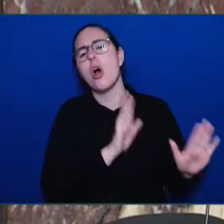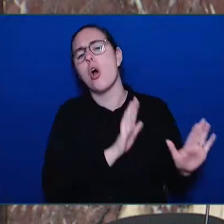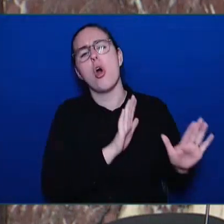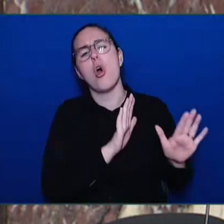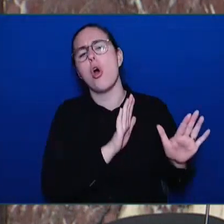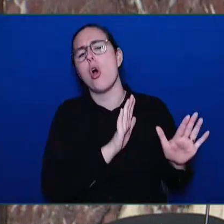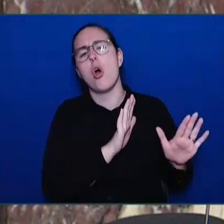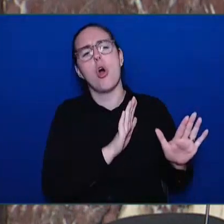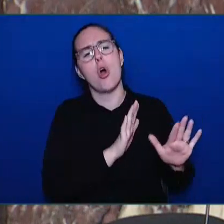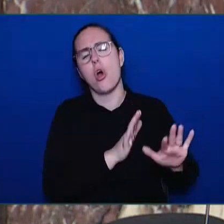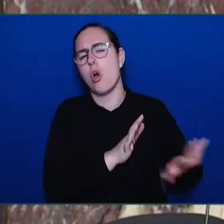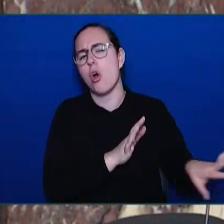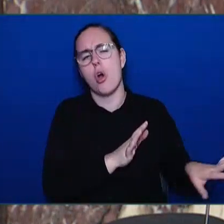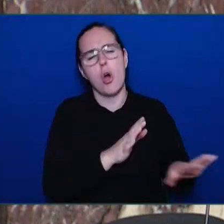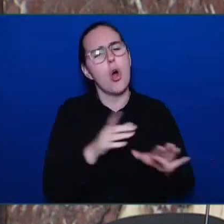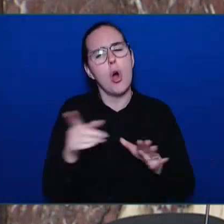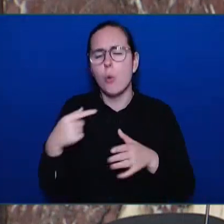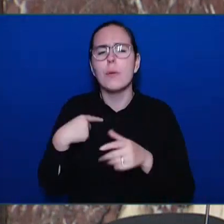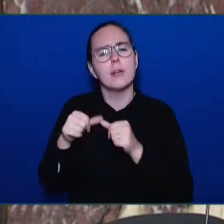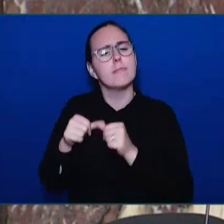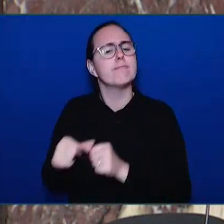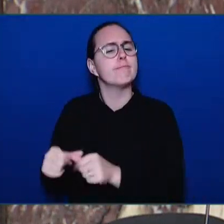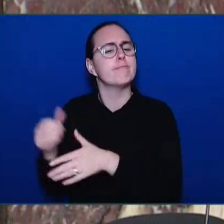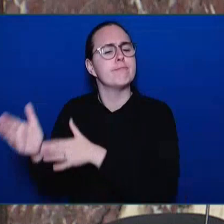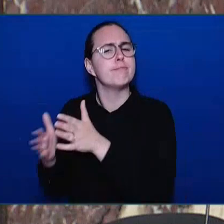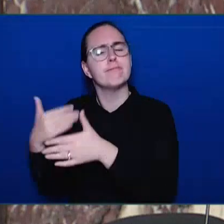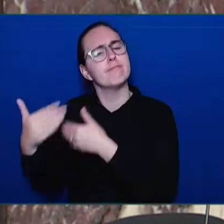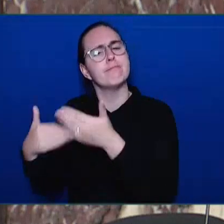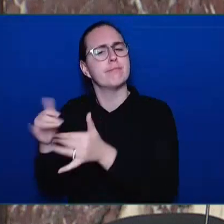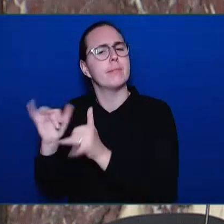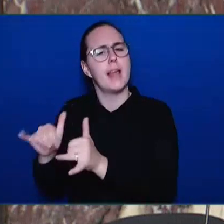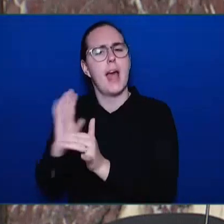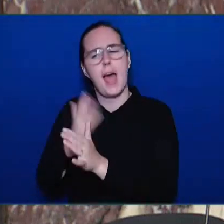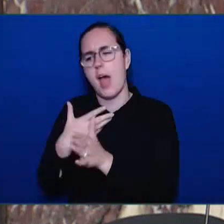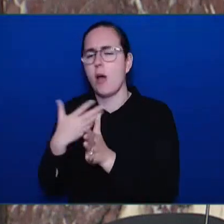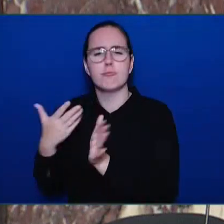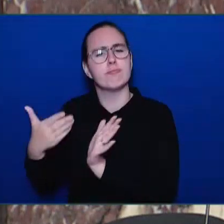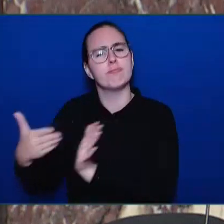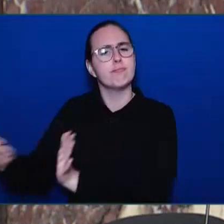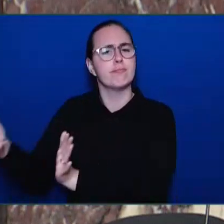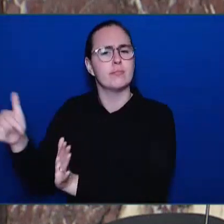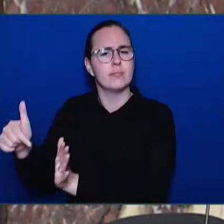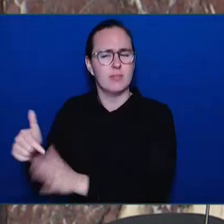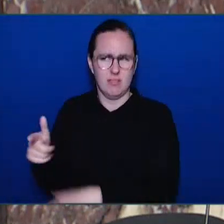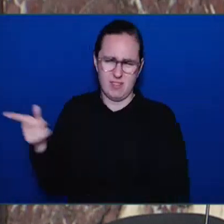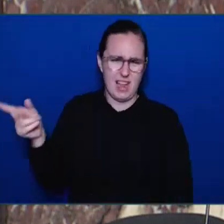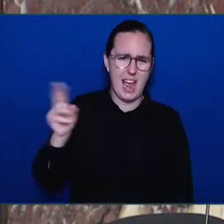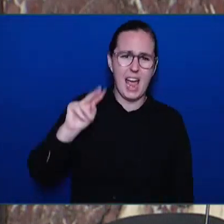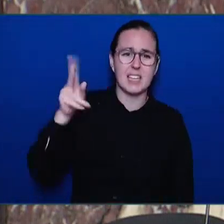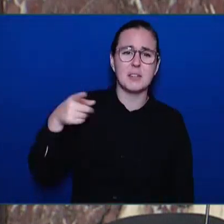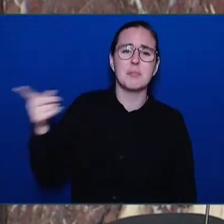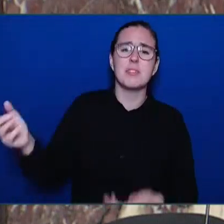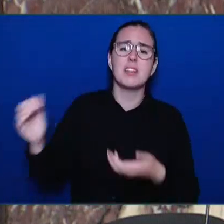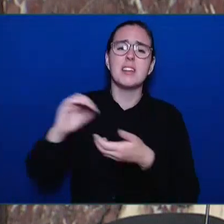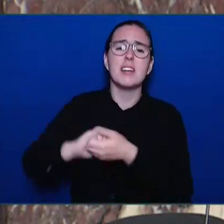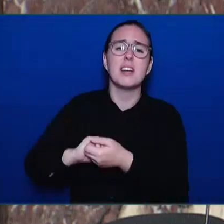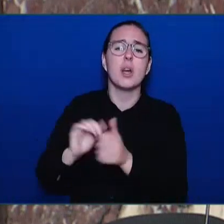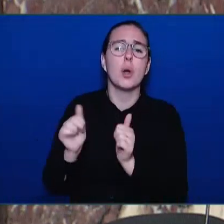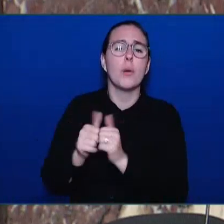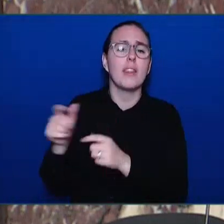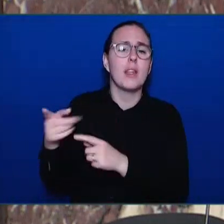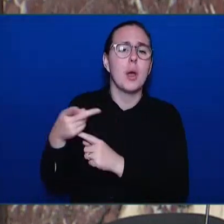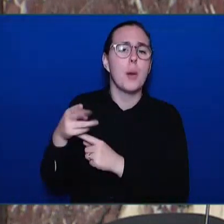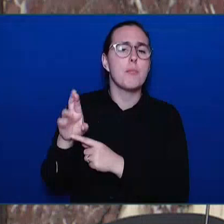NDP's ally, Press Progress, which is financed, as I know the Premier knows, by the Broadbent Institute, is spreading